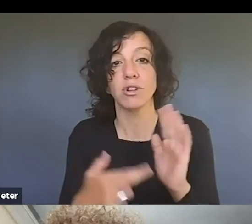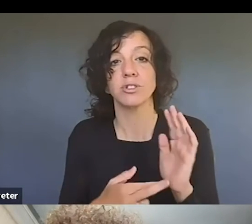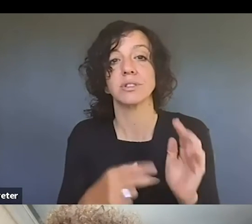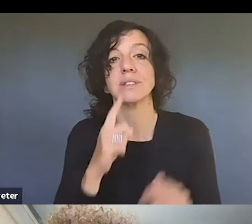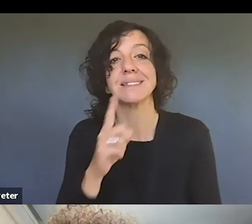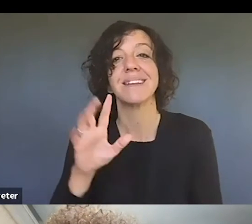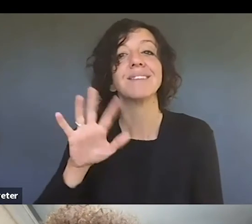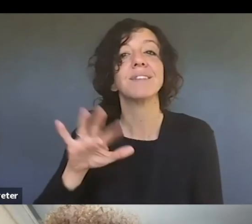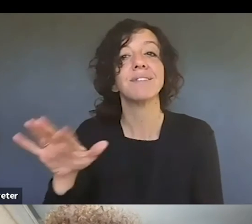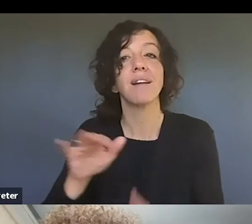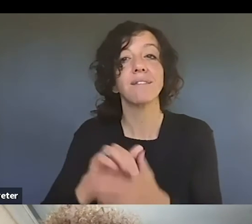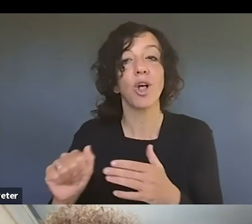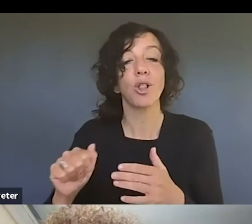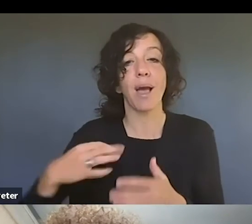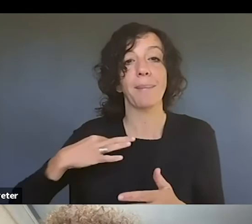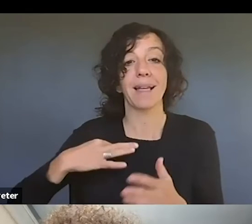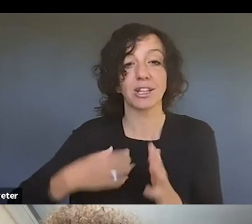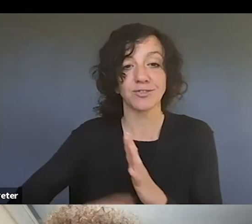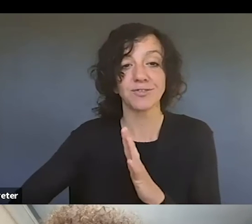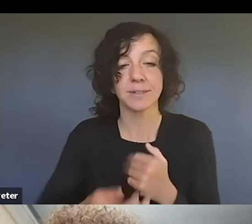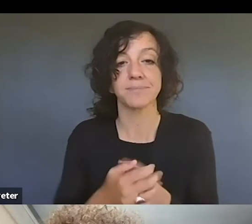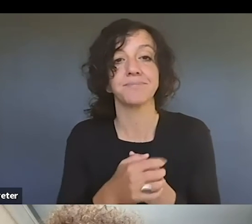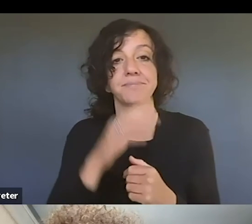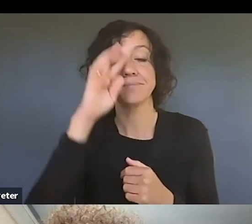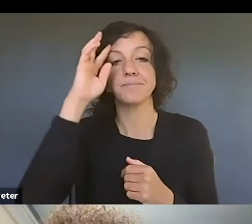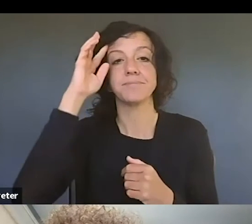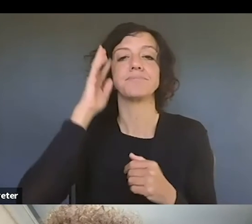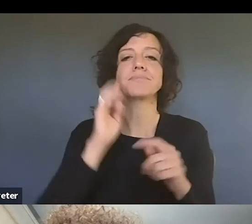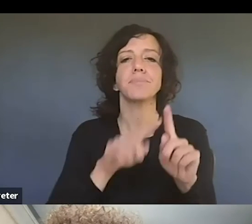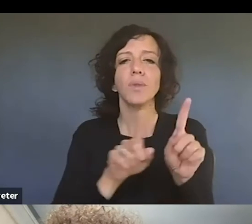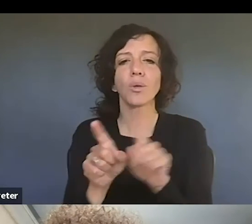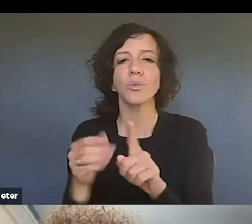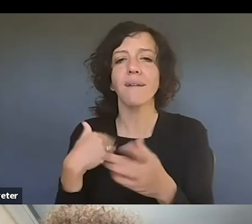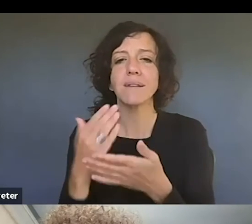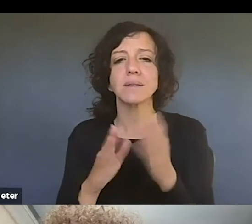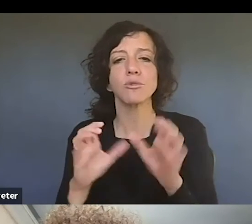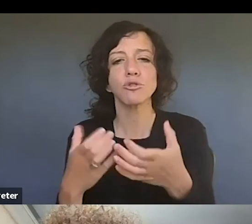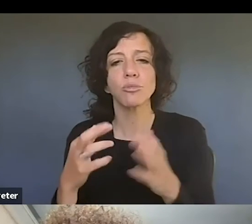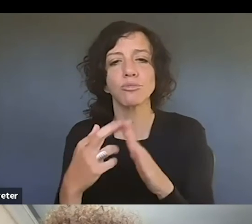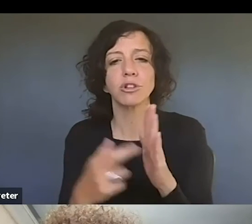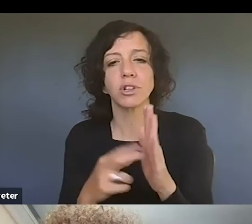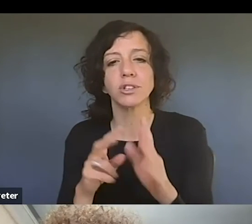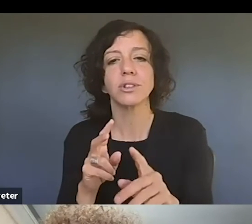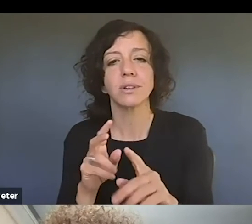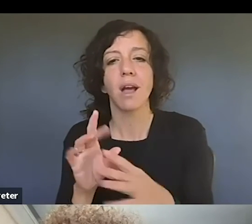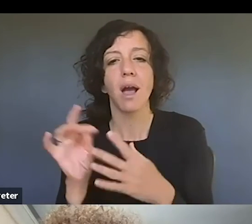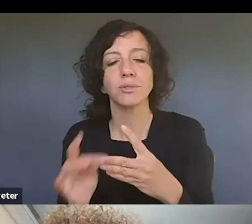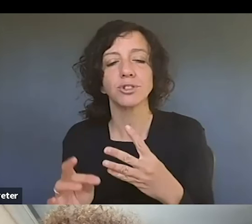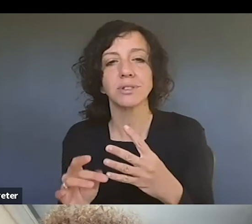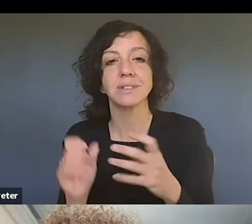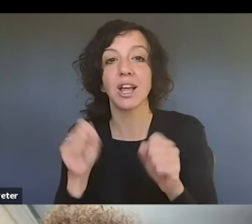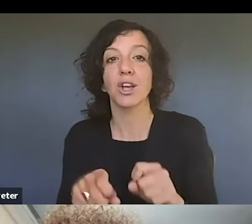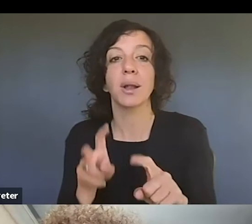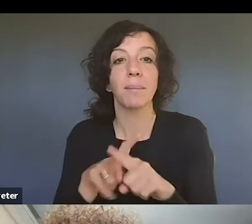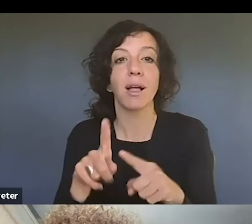$65 application. But we also have some group registration options that could apply to certain groups of